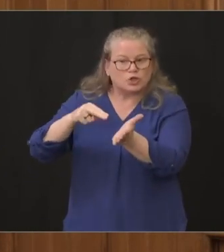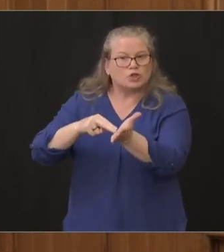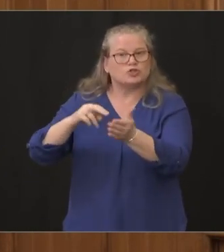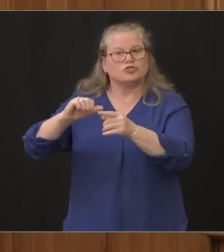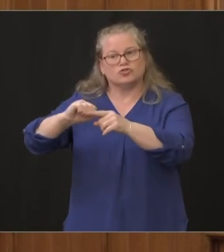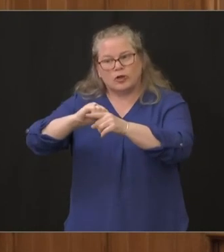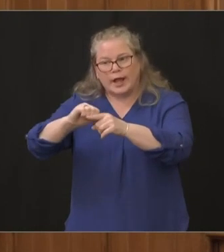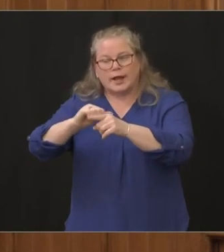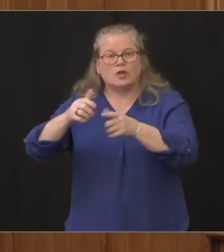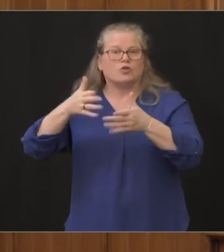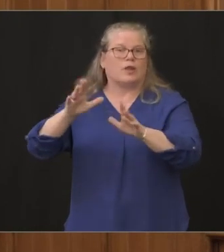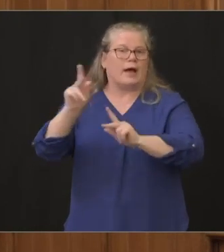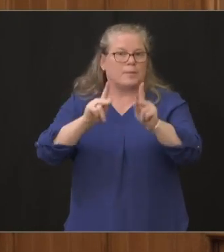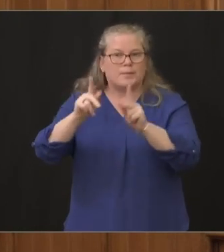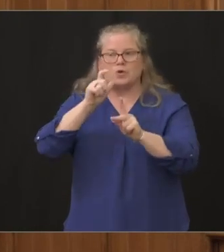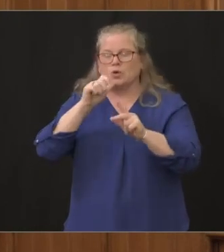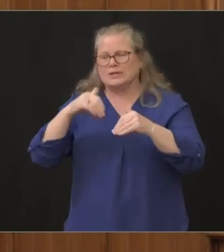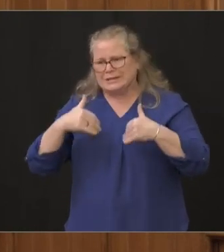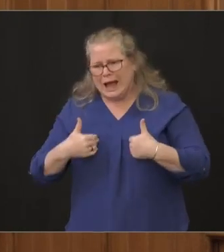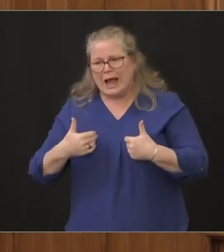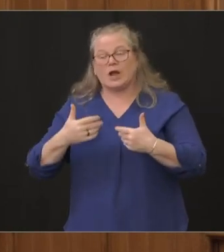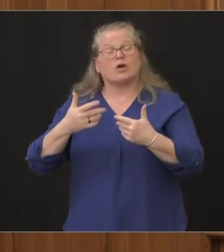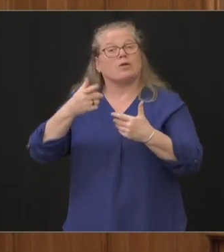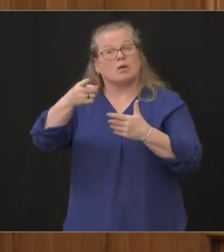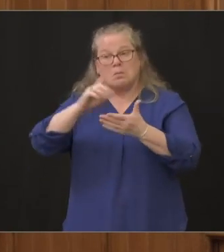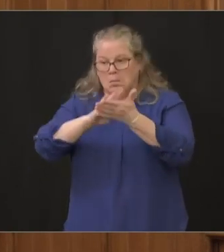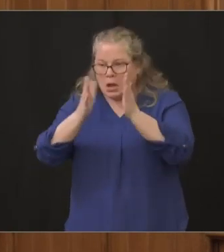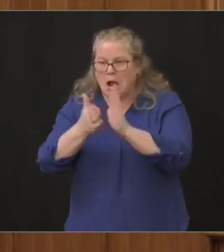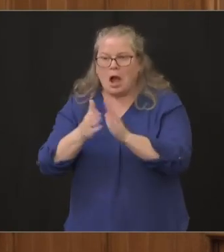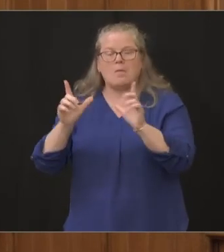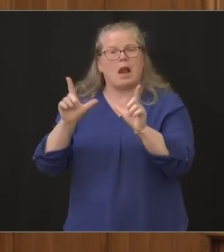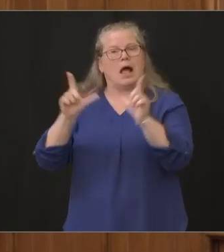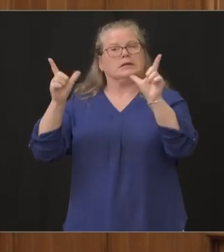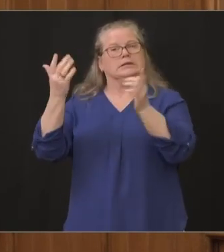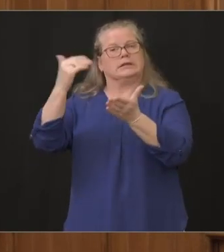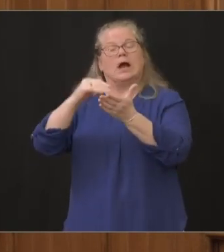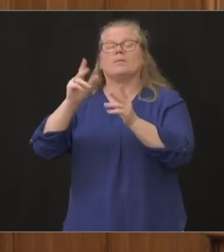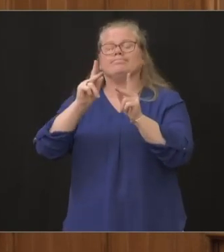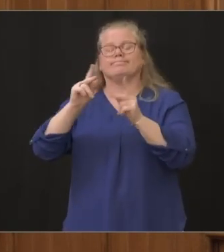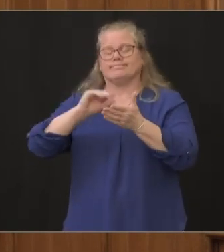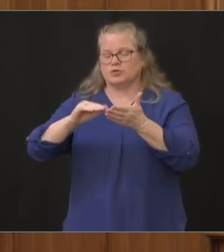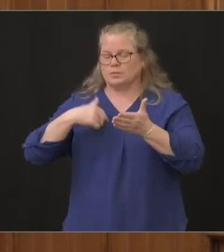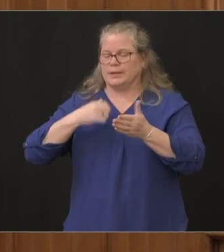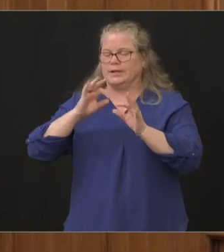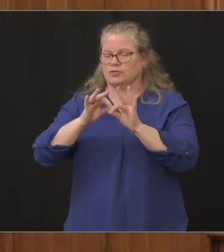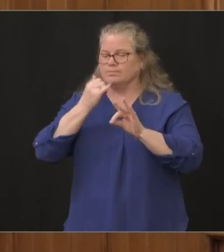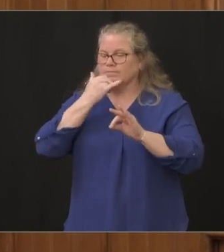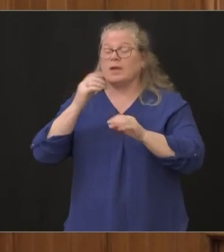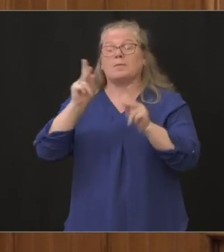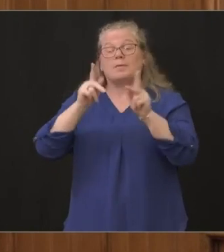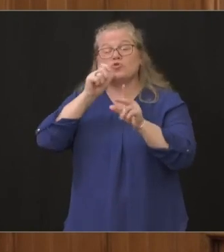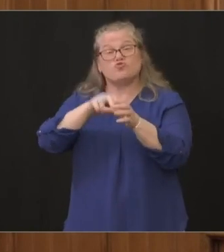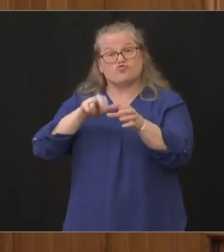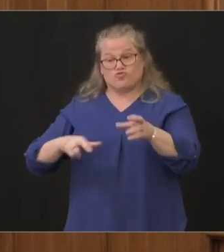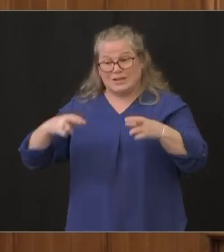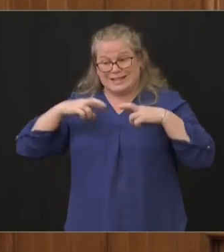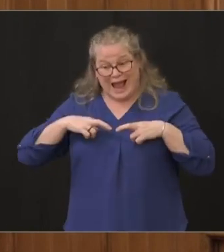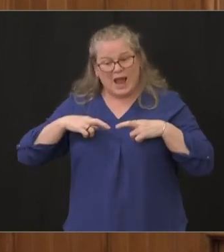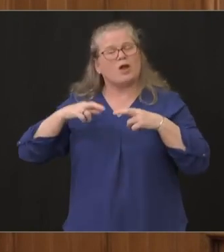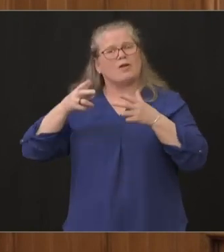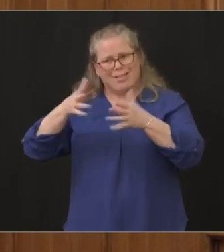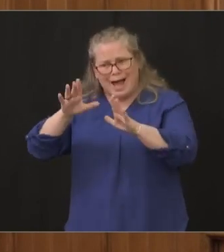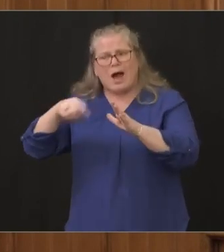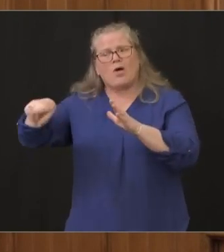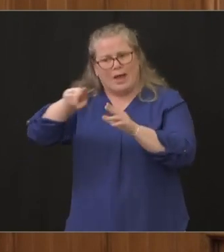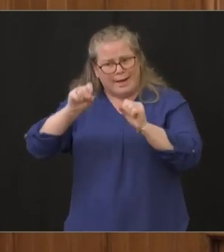retired to accelerate their ability to get re licensed the capacity to bring people across state lines today who otherwise weren't